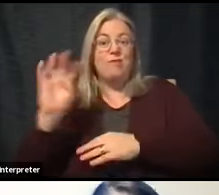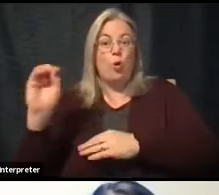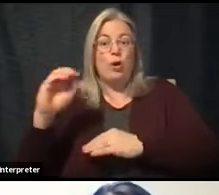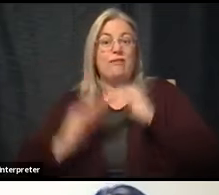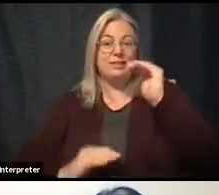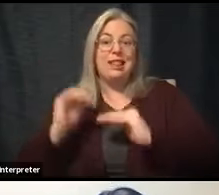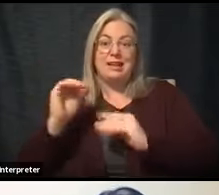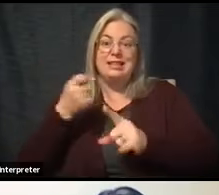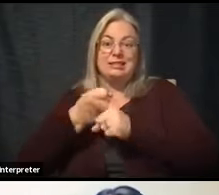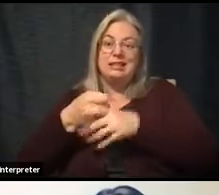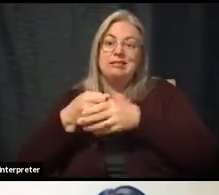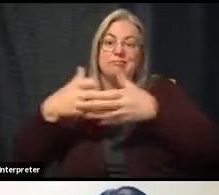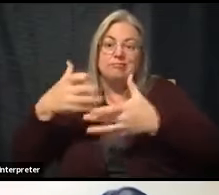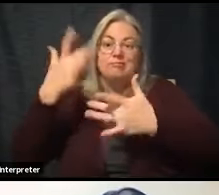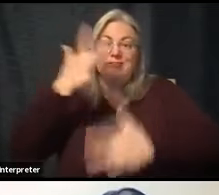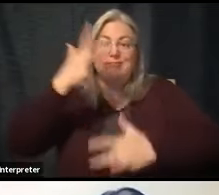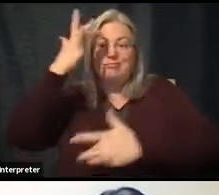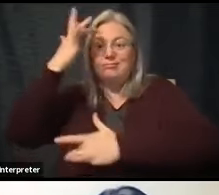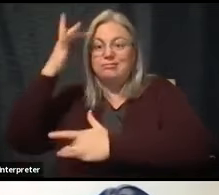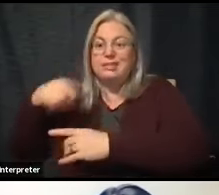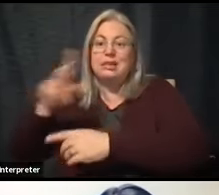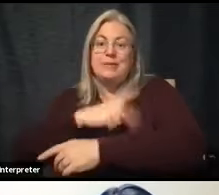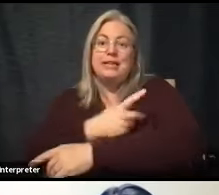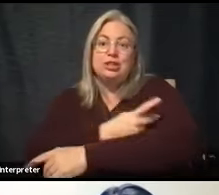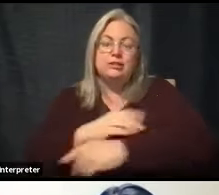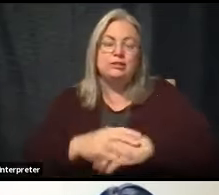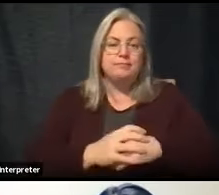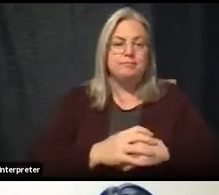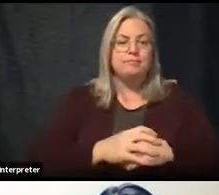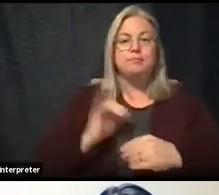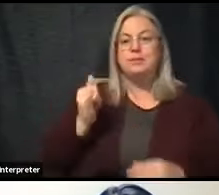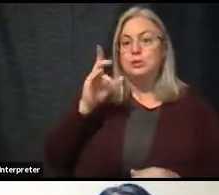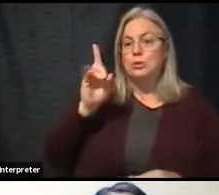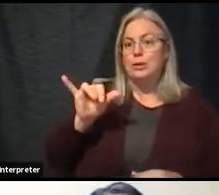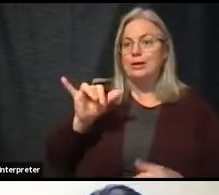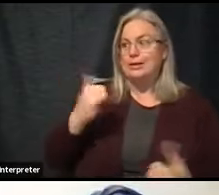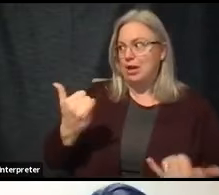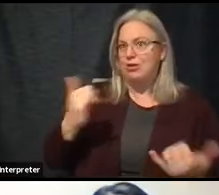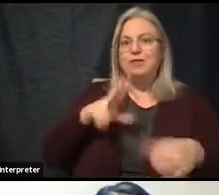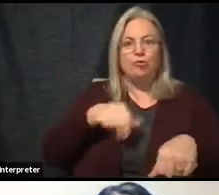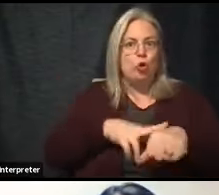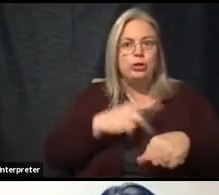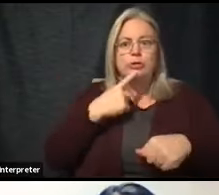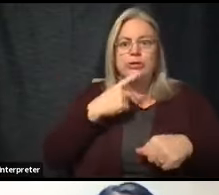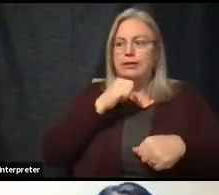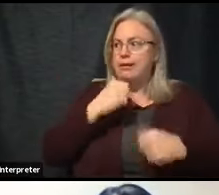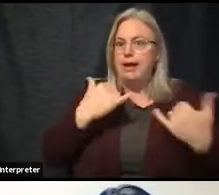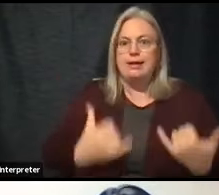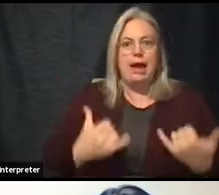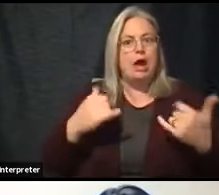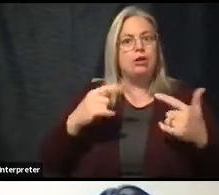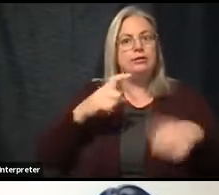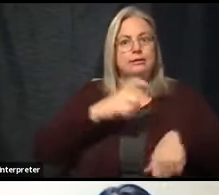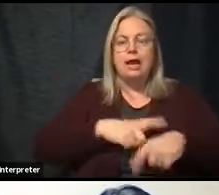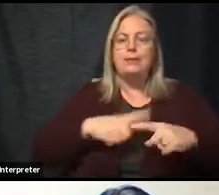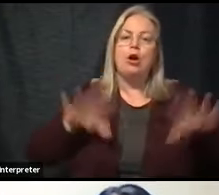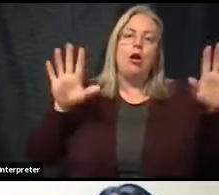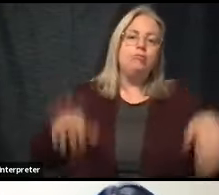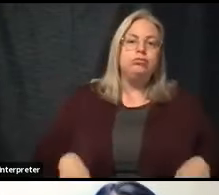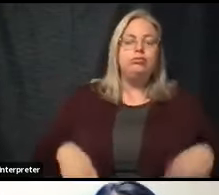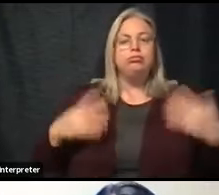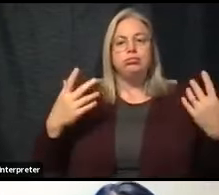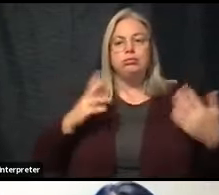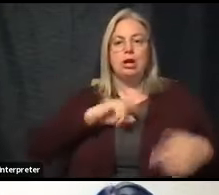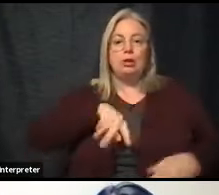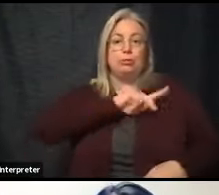that's great to hear. Now, at the same time, I would assume you would both say that this is not the time to let down your guard as far as the personal steps that we all